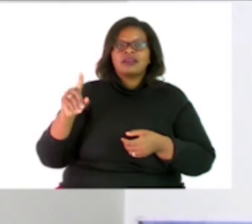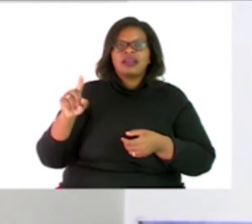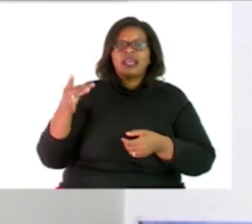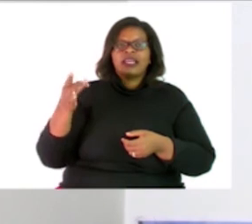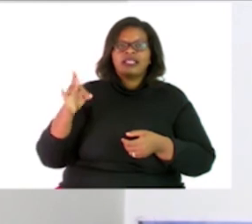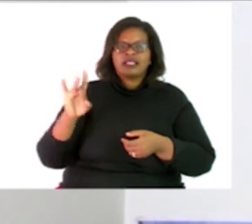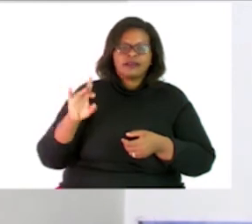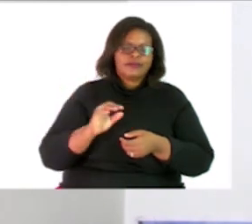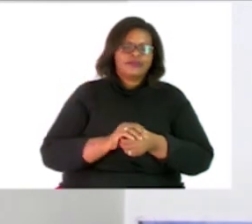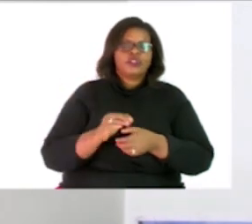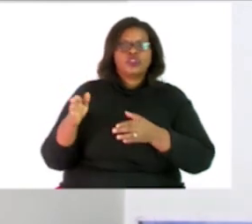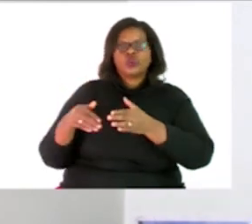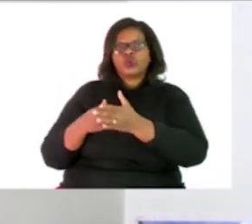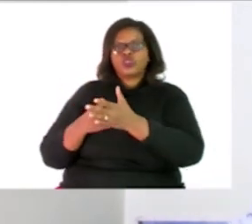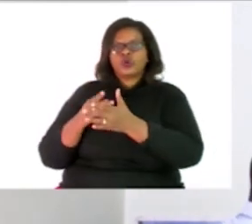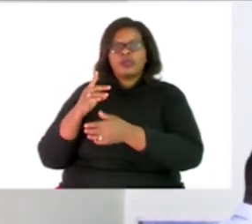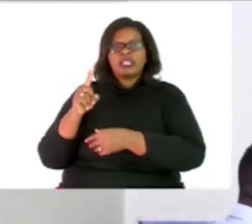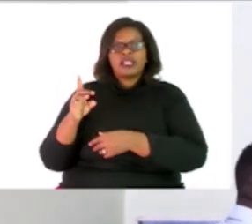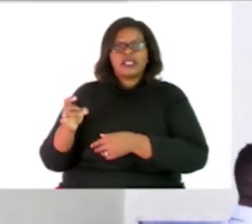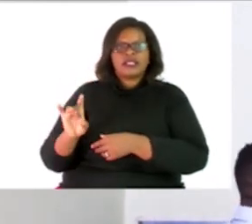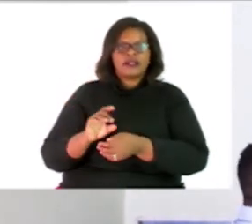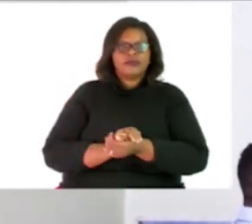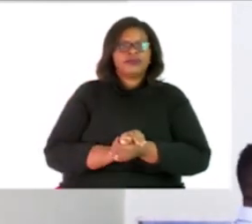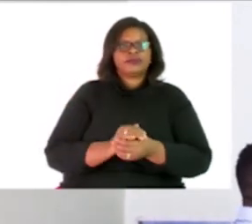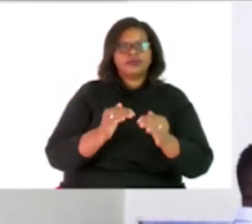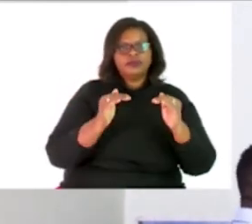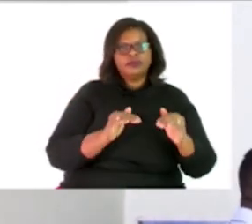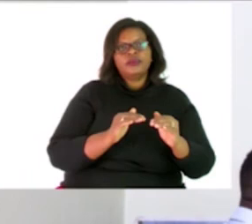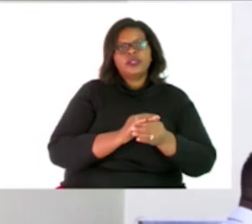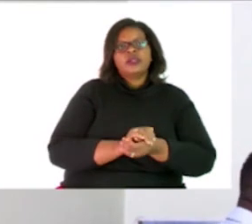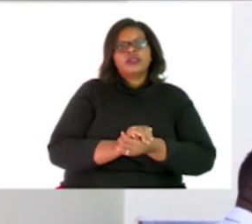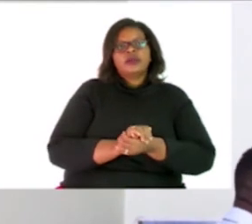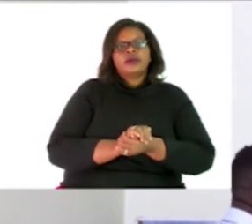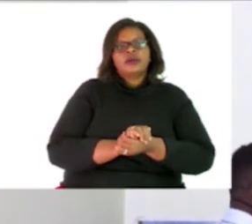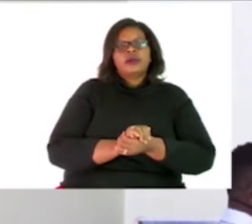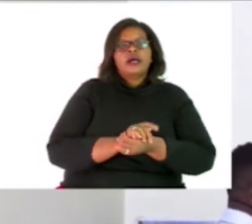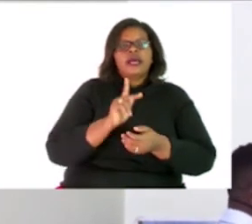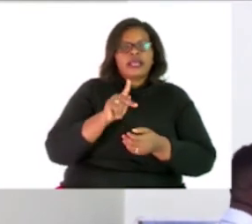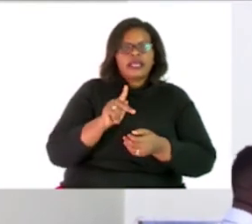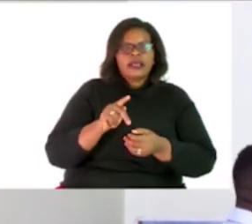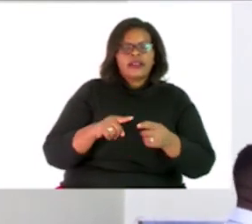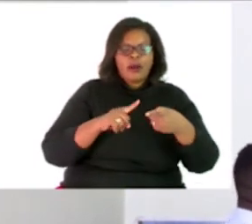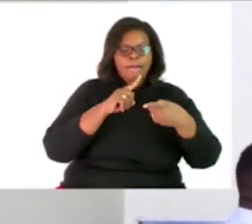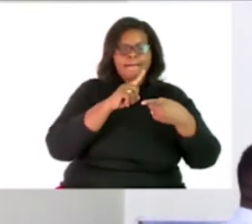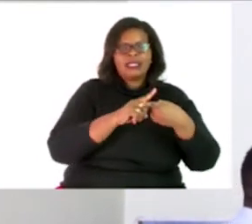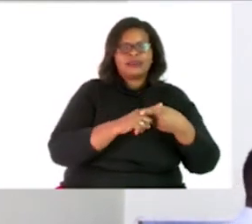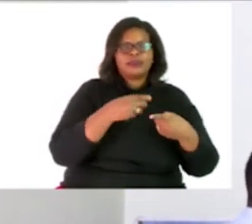18 Let me end there And then I also have to look for multiple of 3